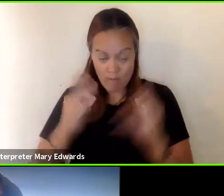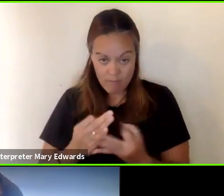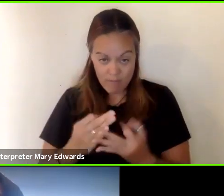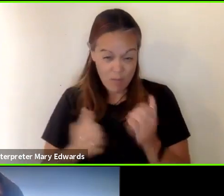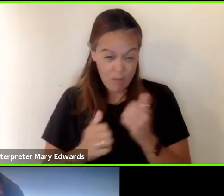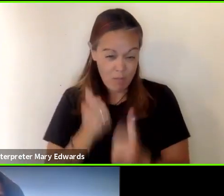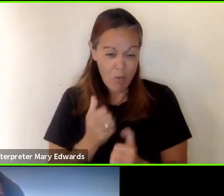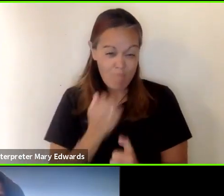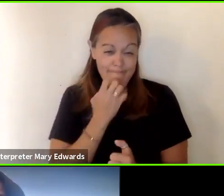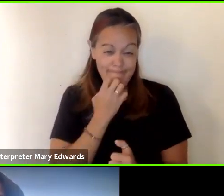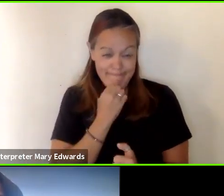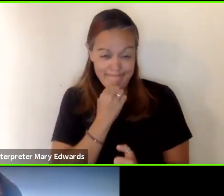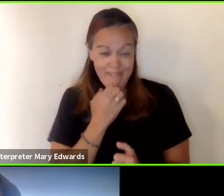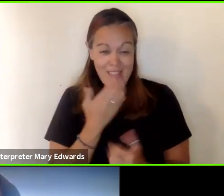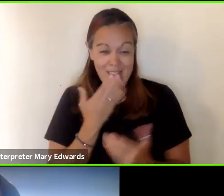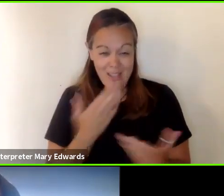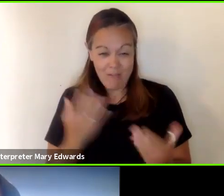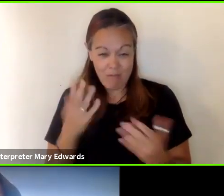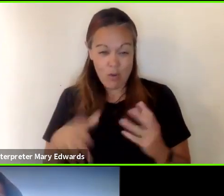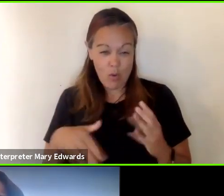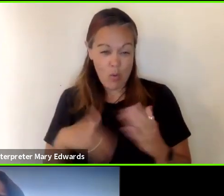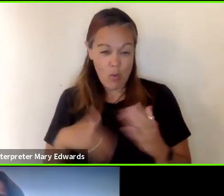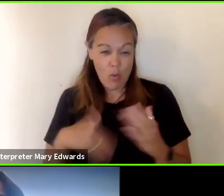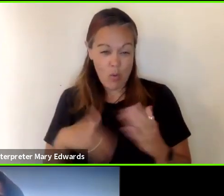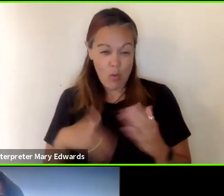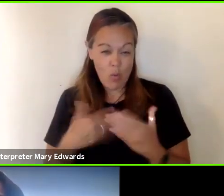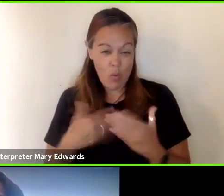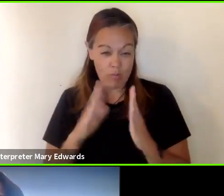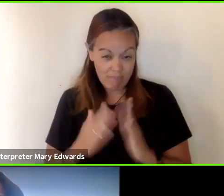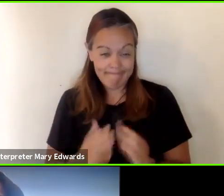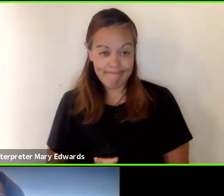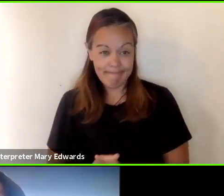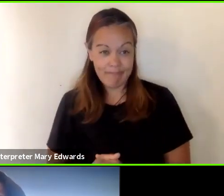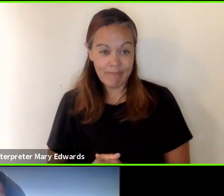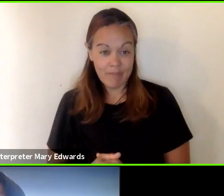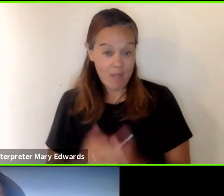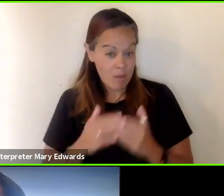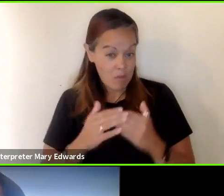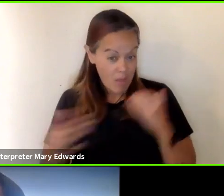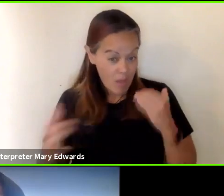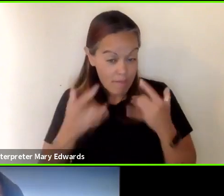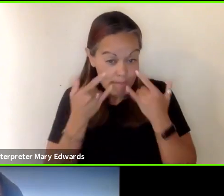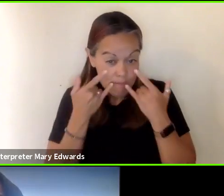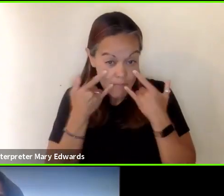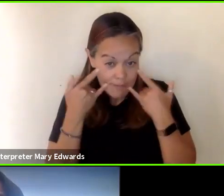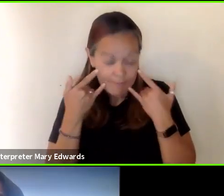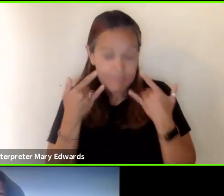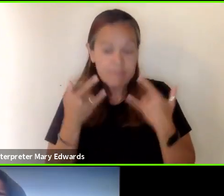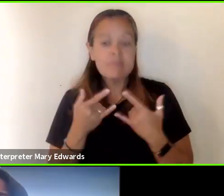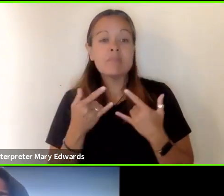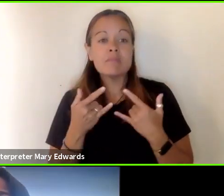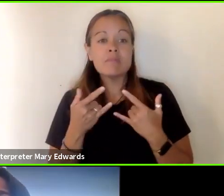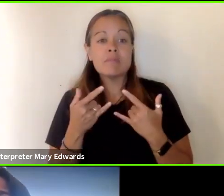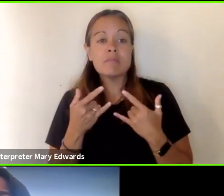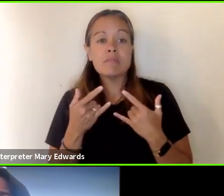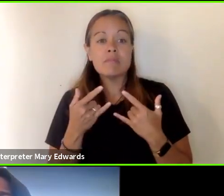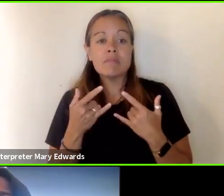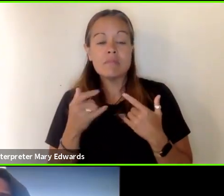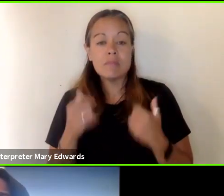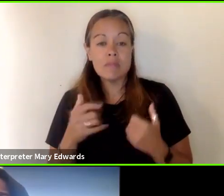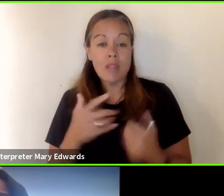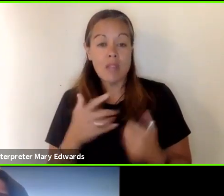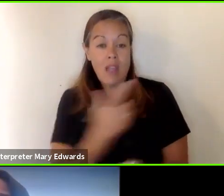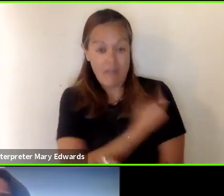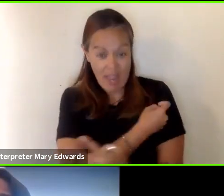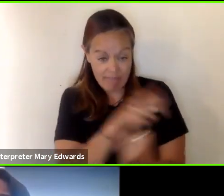most loving thing that you can do for your whole community beyond masking and vaccinating there are many other protocols and